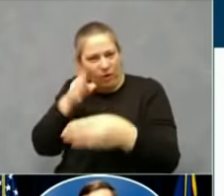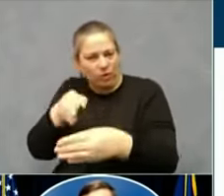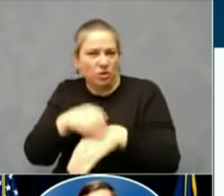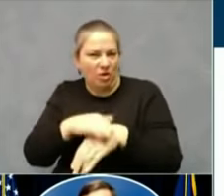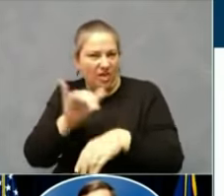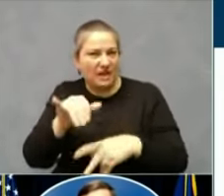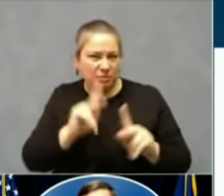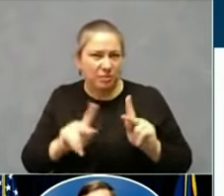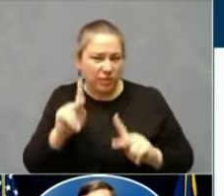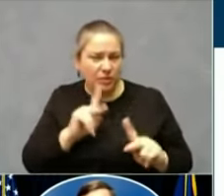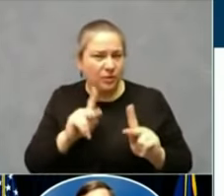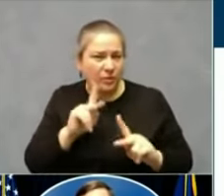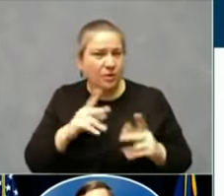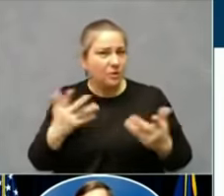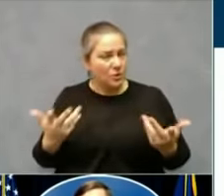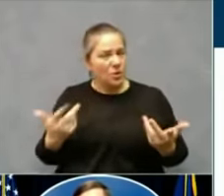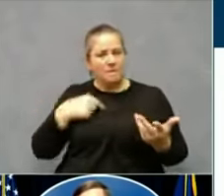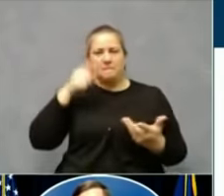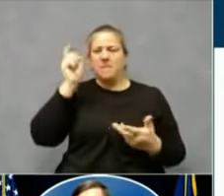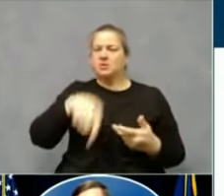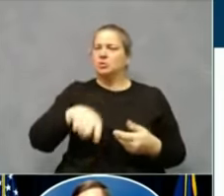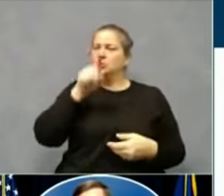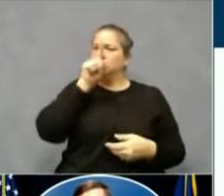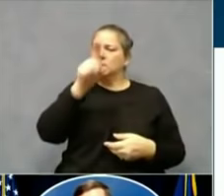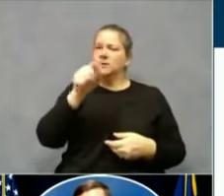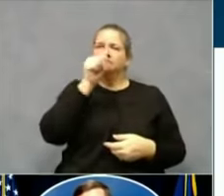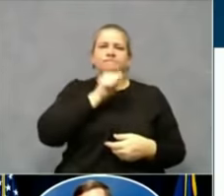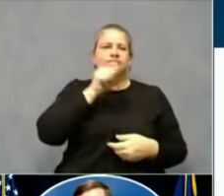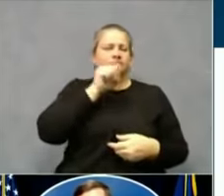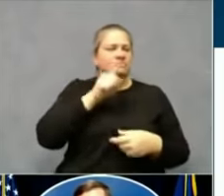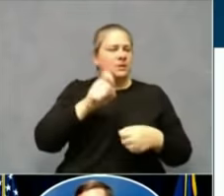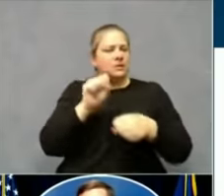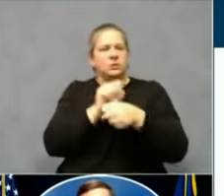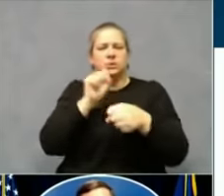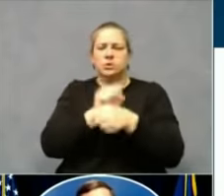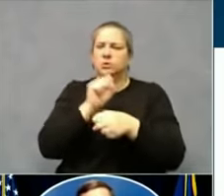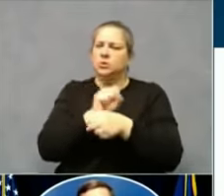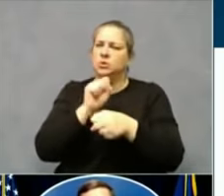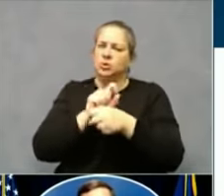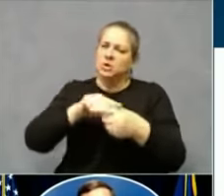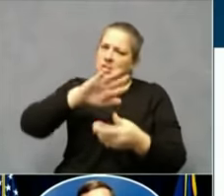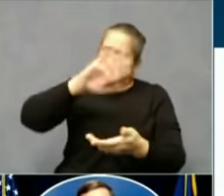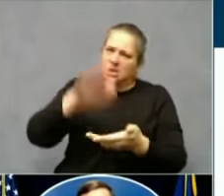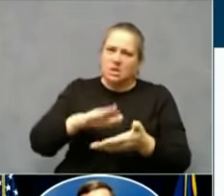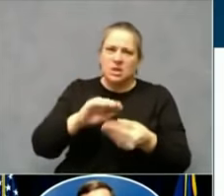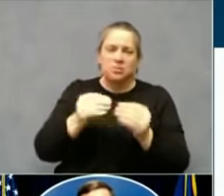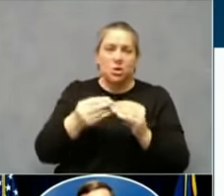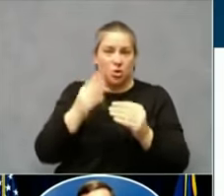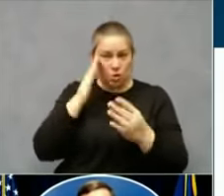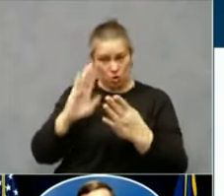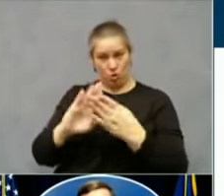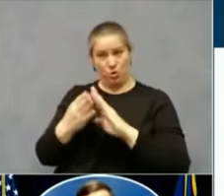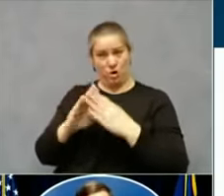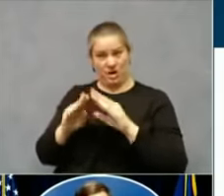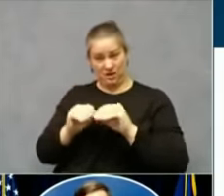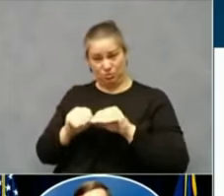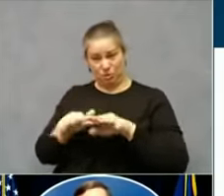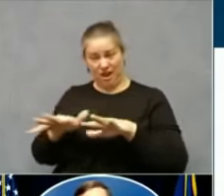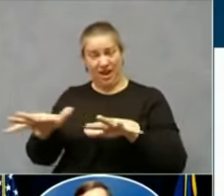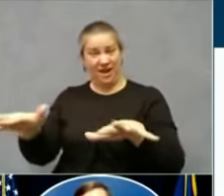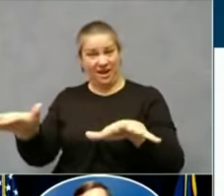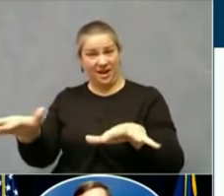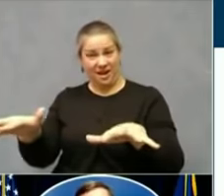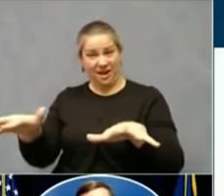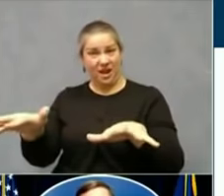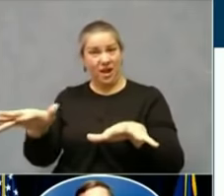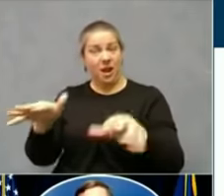from a doctor or a nurse. But because our number of cases our community spread, we have fewer doctors and nurses out there because more of them